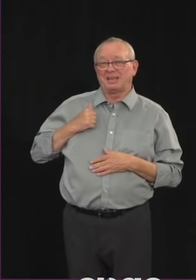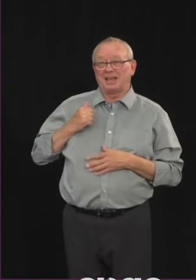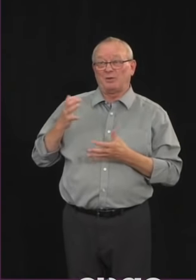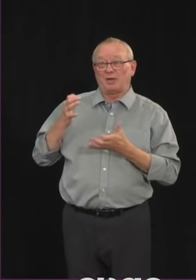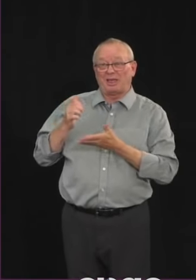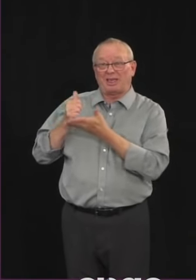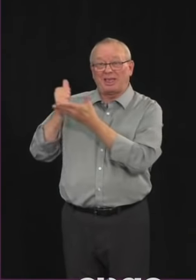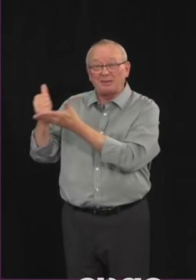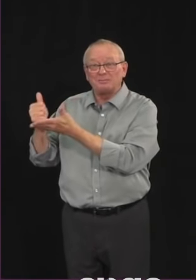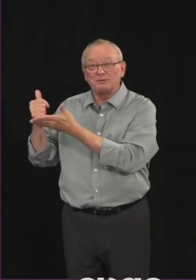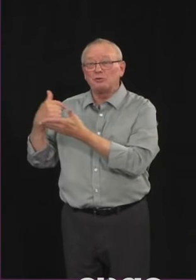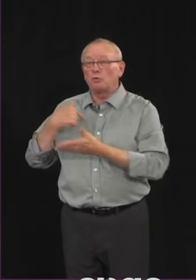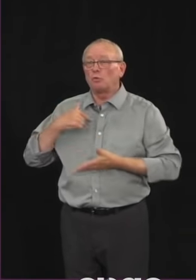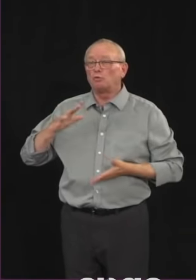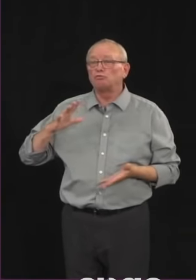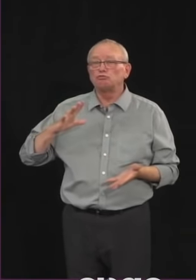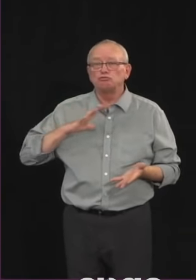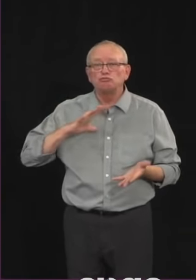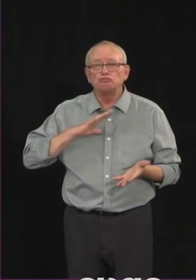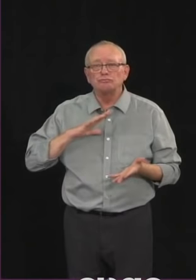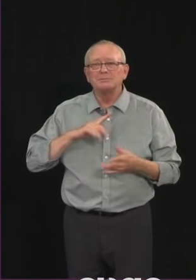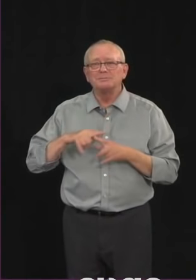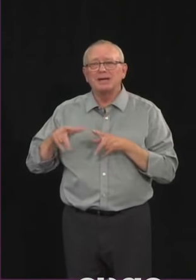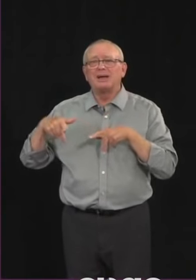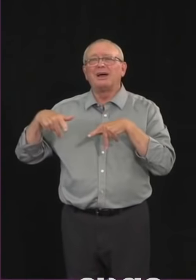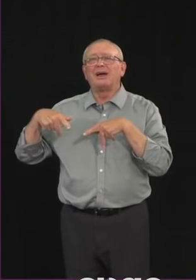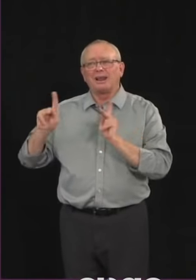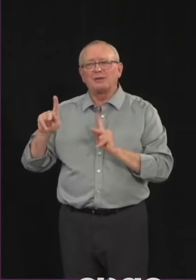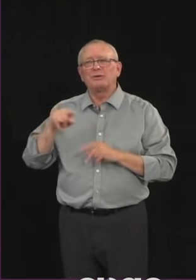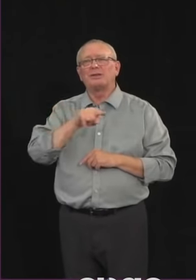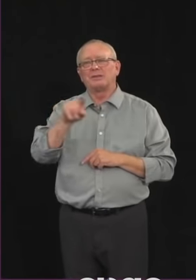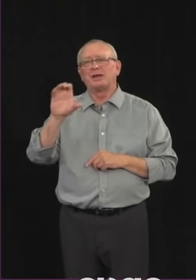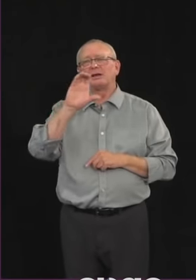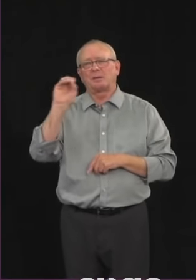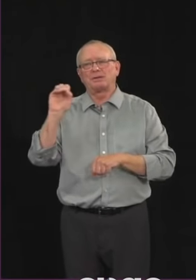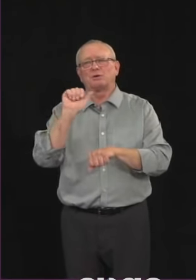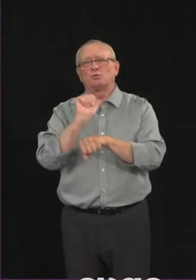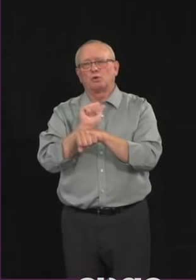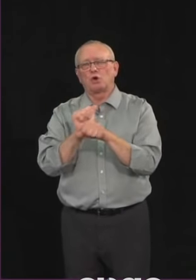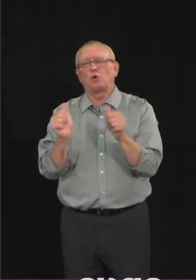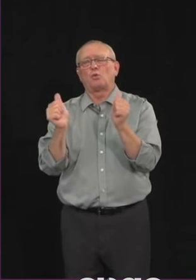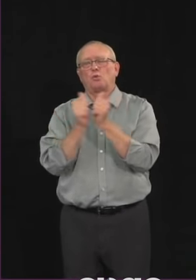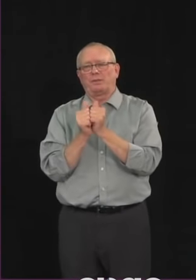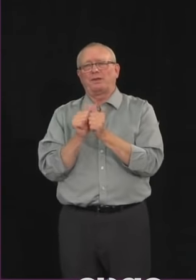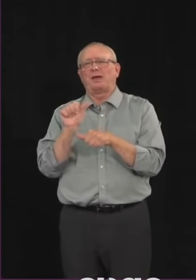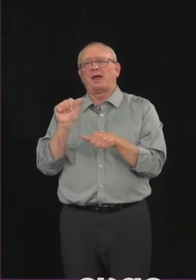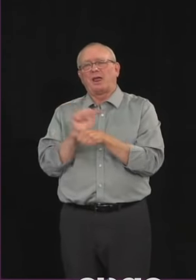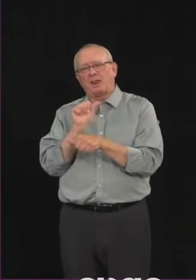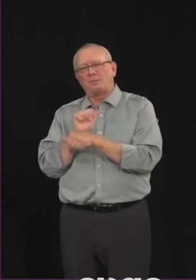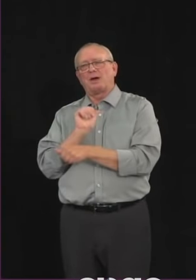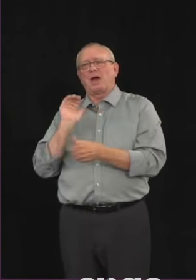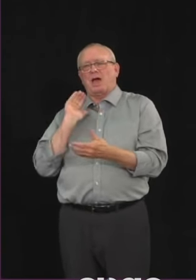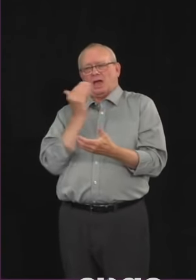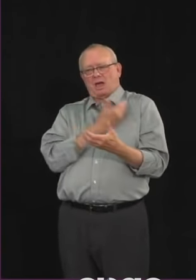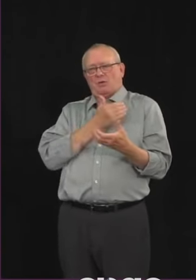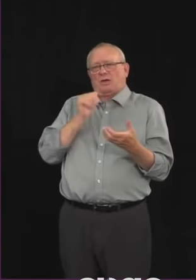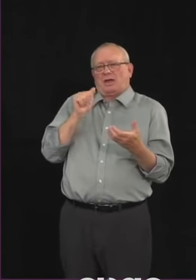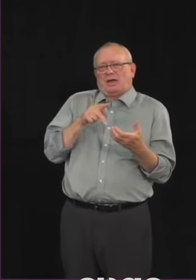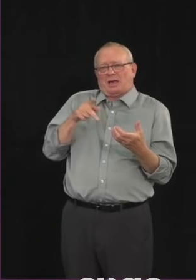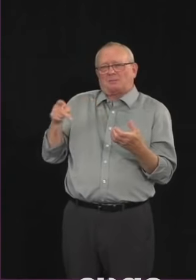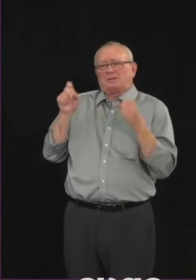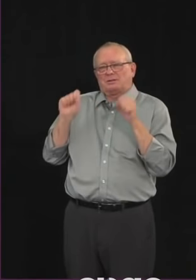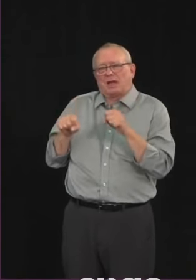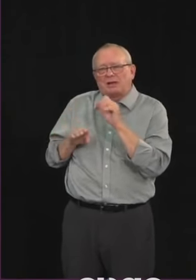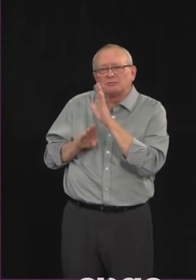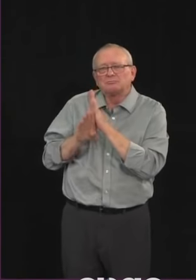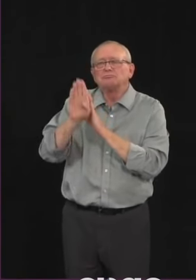let's um allow google and uh and apple to work with us to make sure that the a b trace together app is um um is